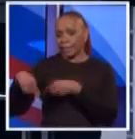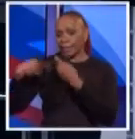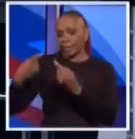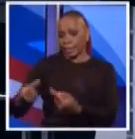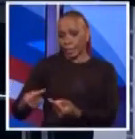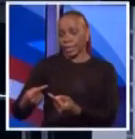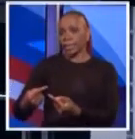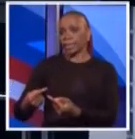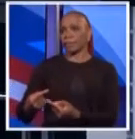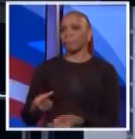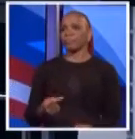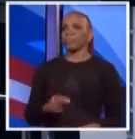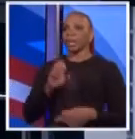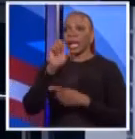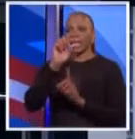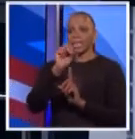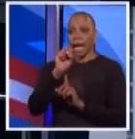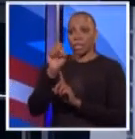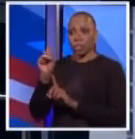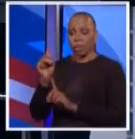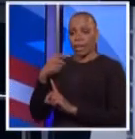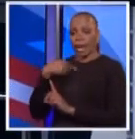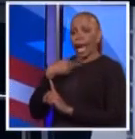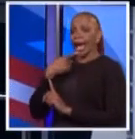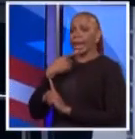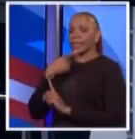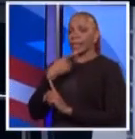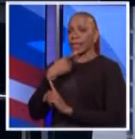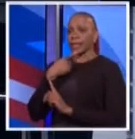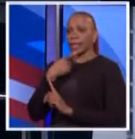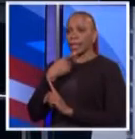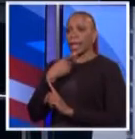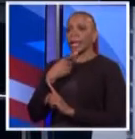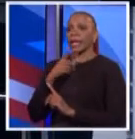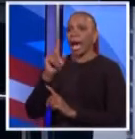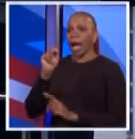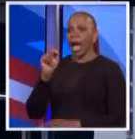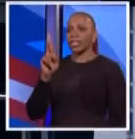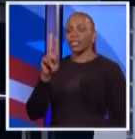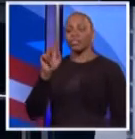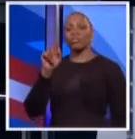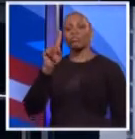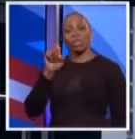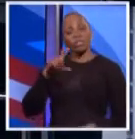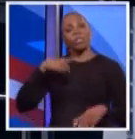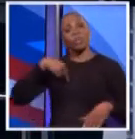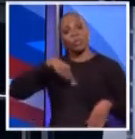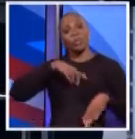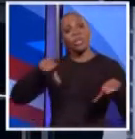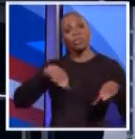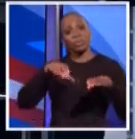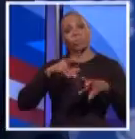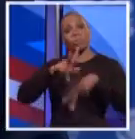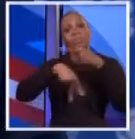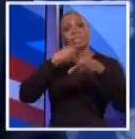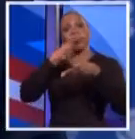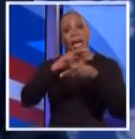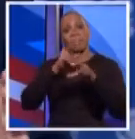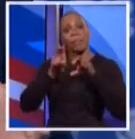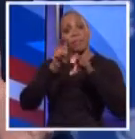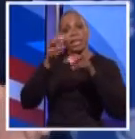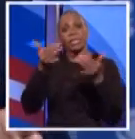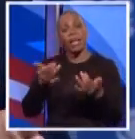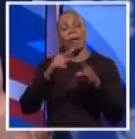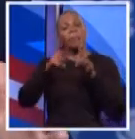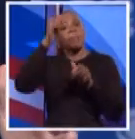prior to that. Let me just, because I serve, I have an advantage. I serve as a trustee. You don't. We actually do that kind of investing right now. But keep in